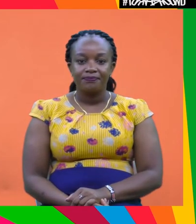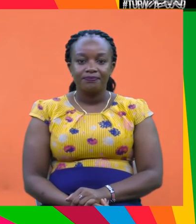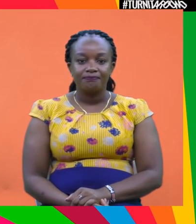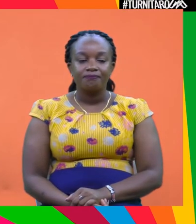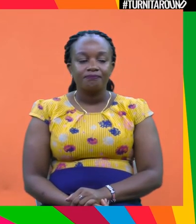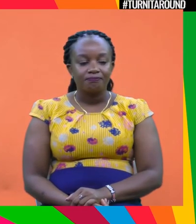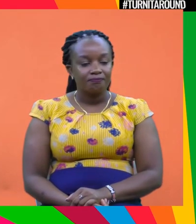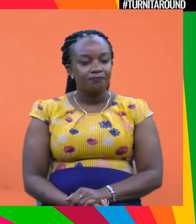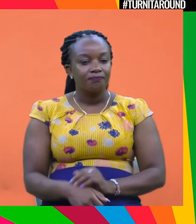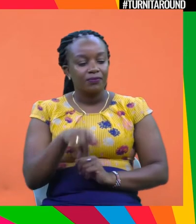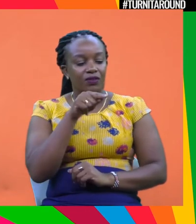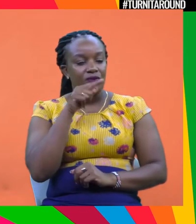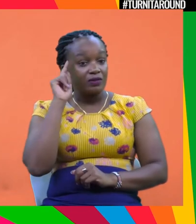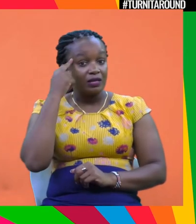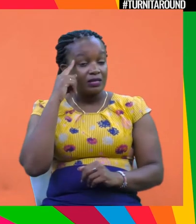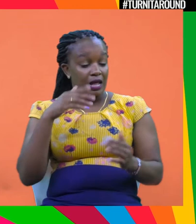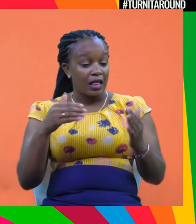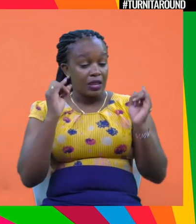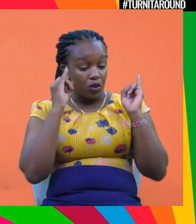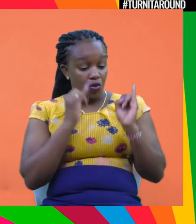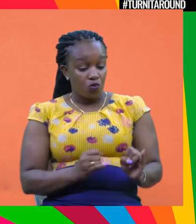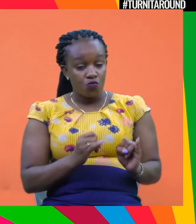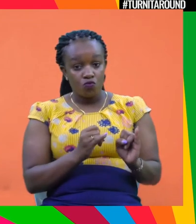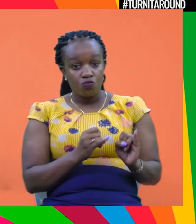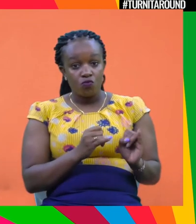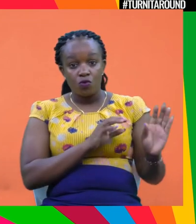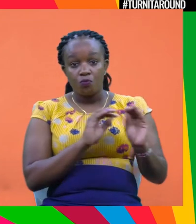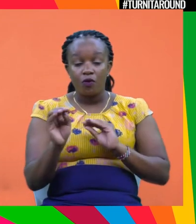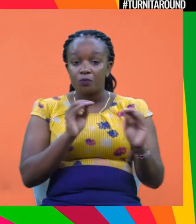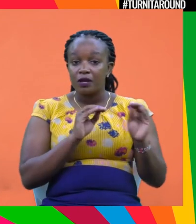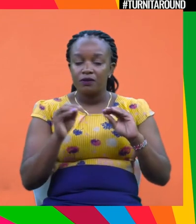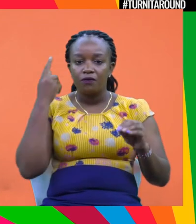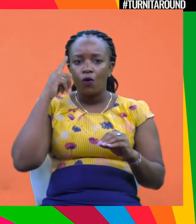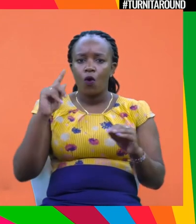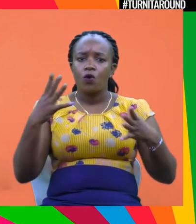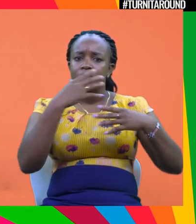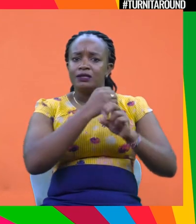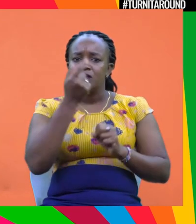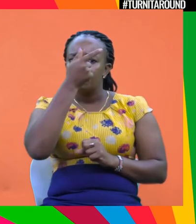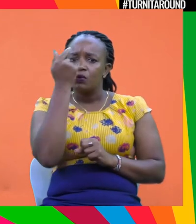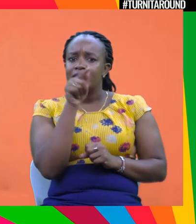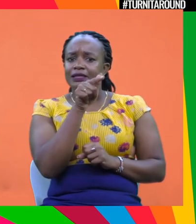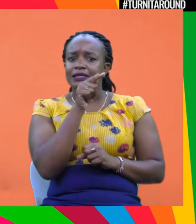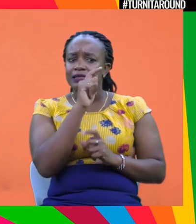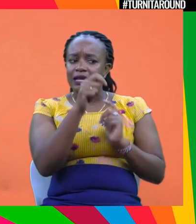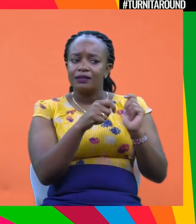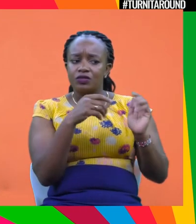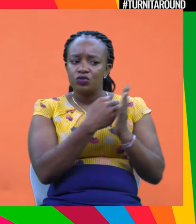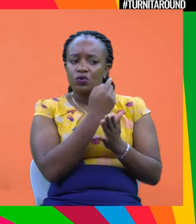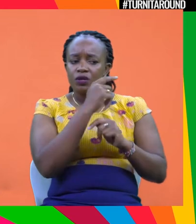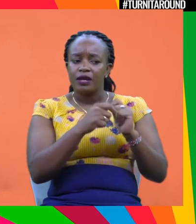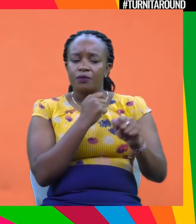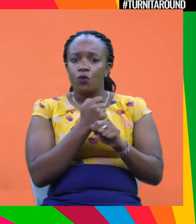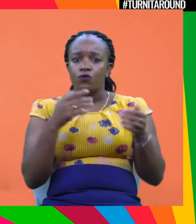Right. I really think this is like a new movement for, you know, the organization as well, because this is a new kind of commitment.